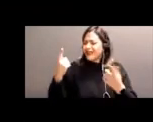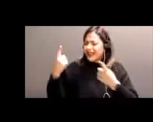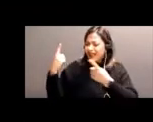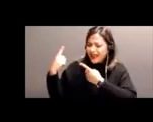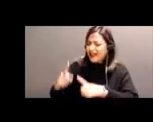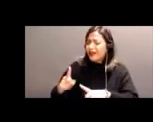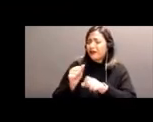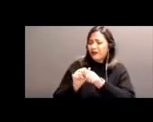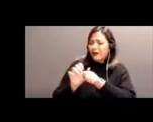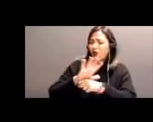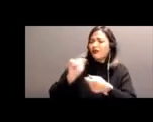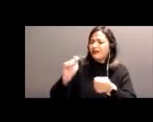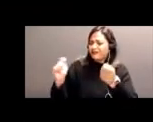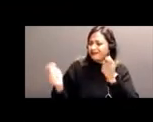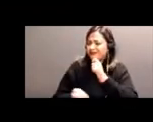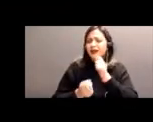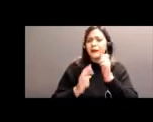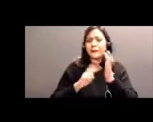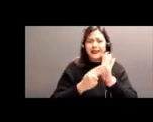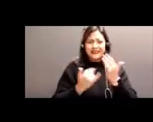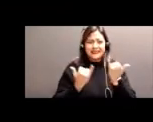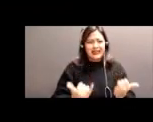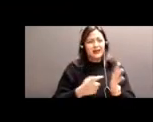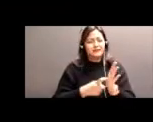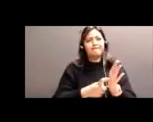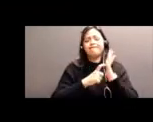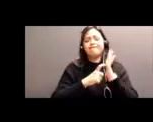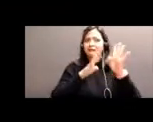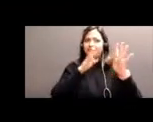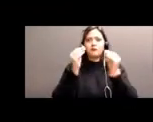together collaboratively and innovative.